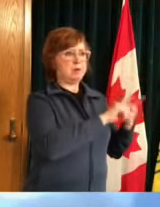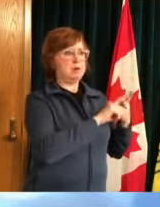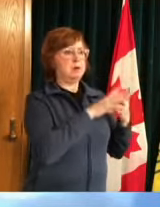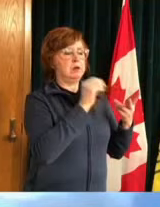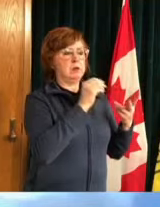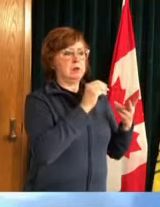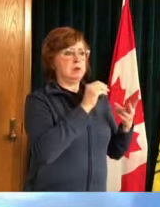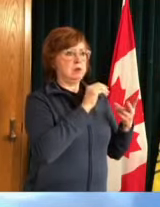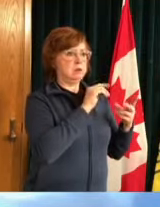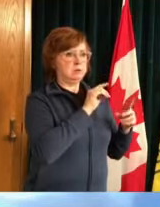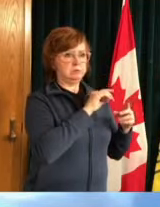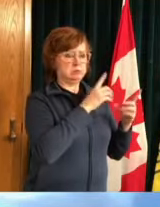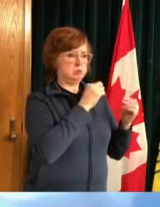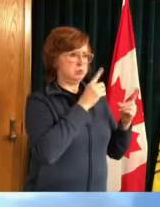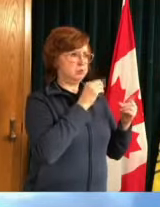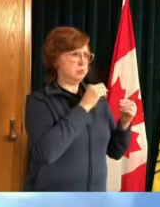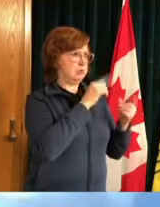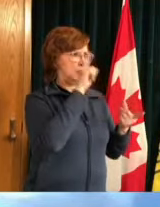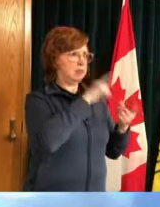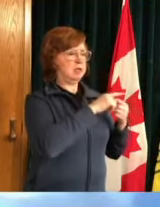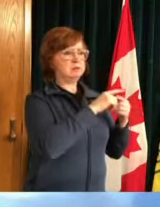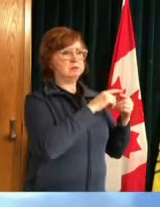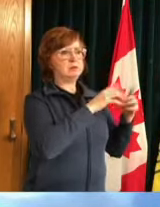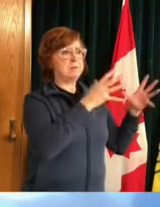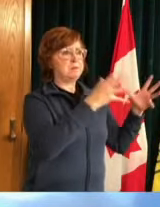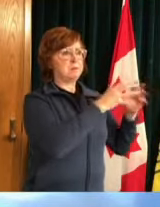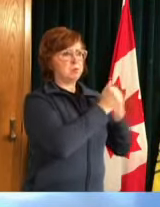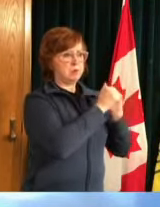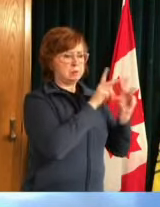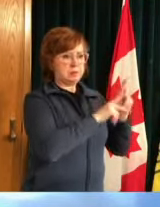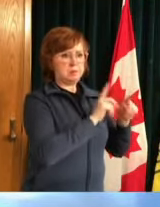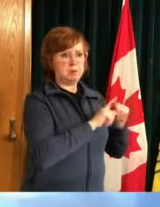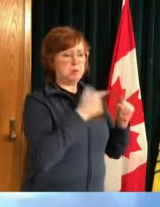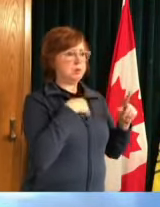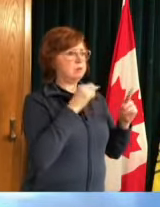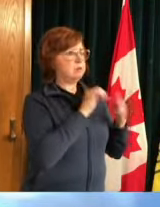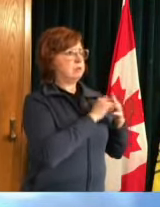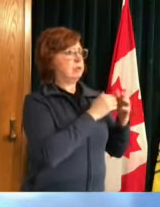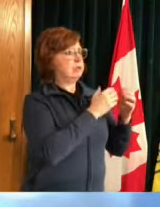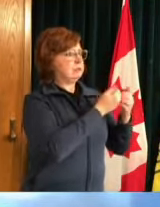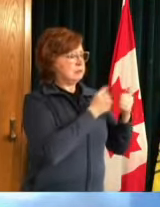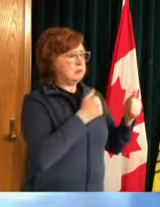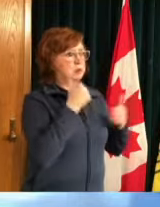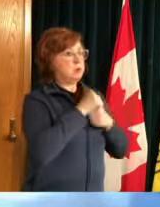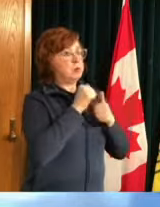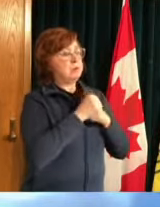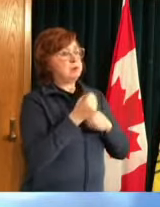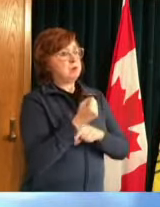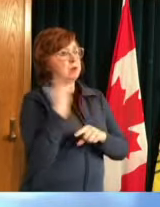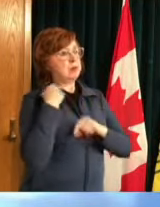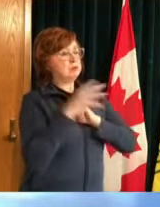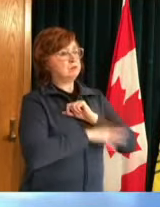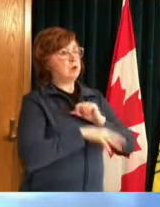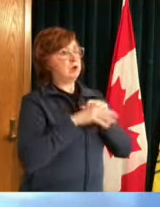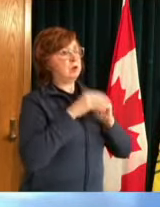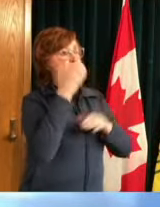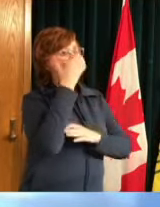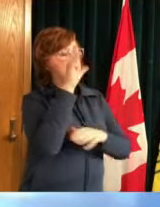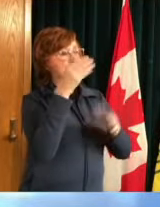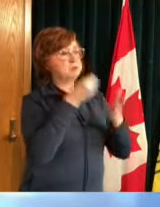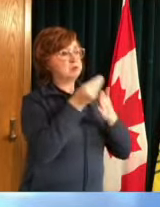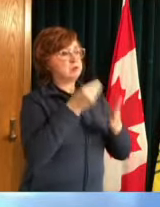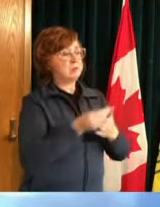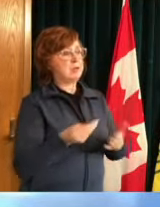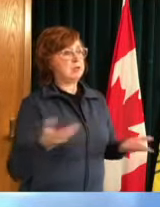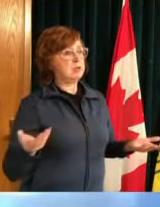2020 in the fall pre-christmas shopping um we we did that in a way that our case numbers came down